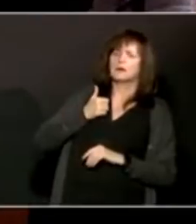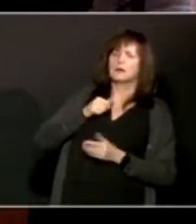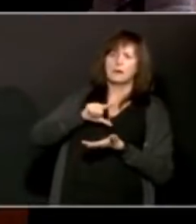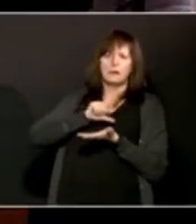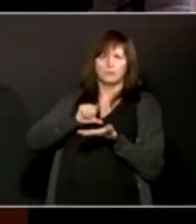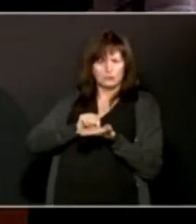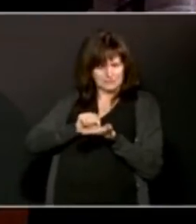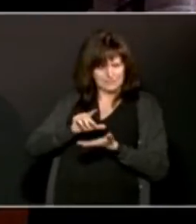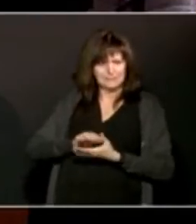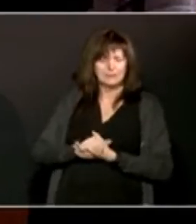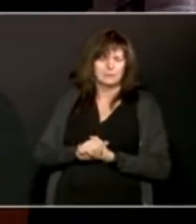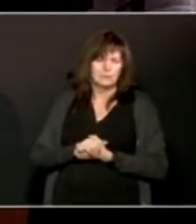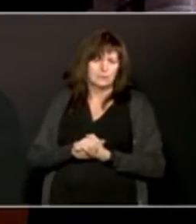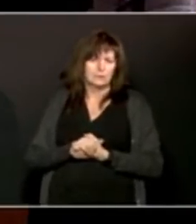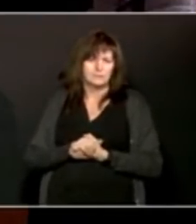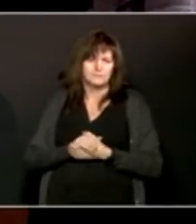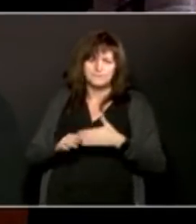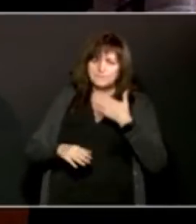Good afternoon, doctors.